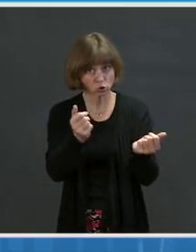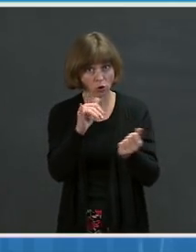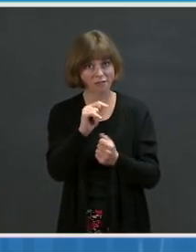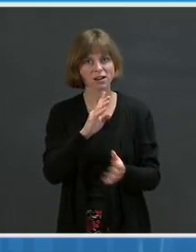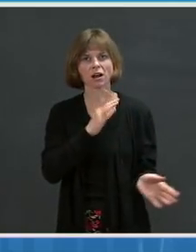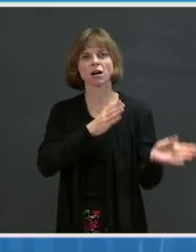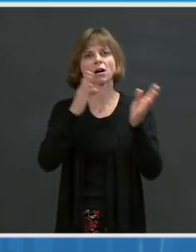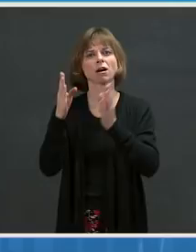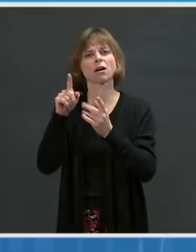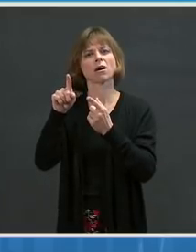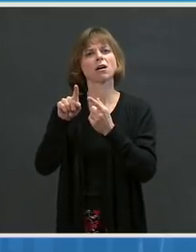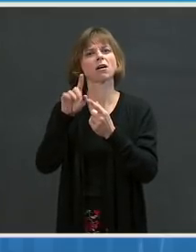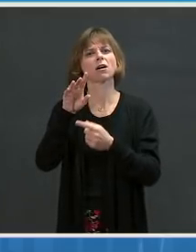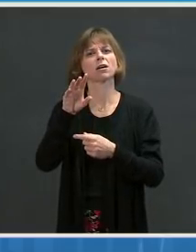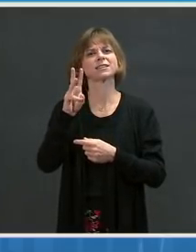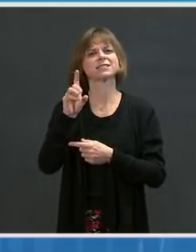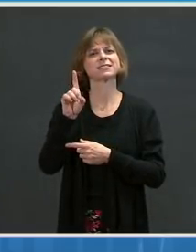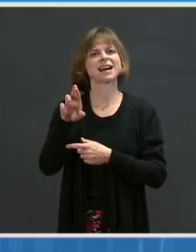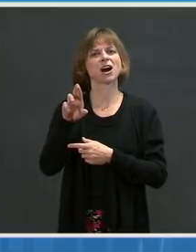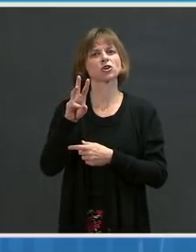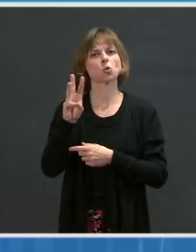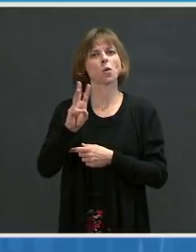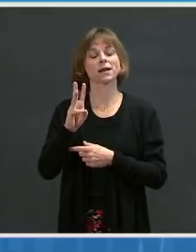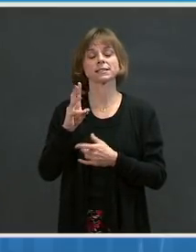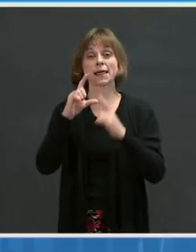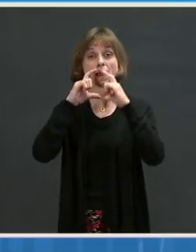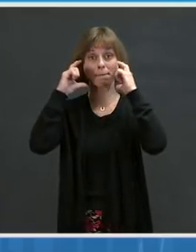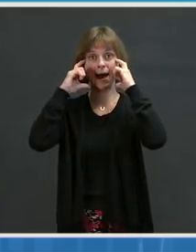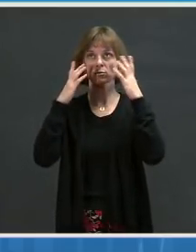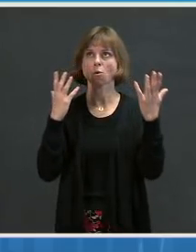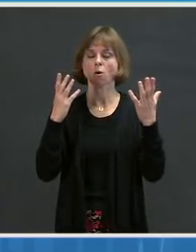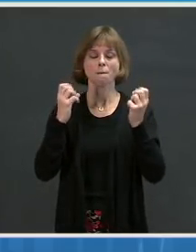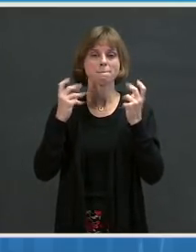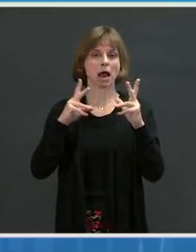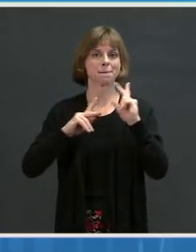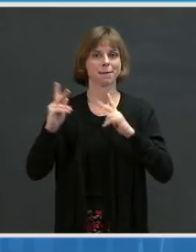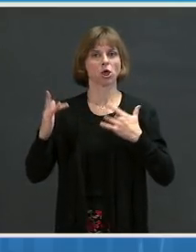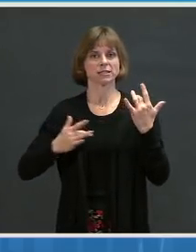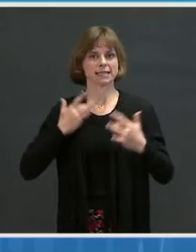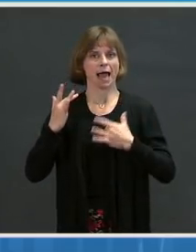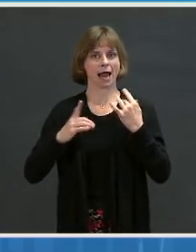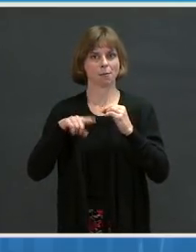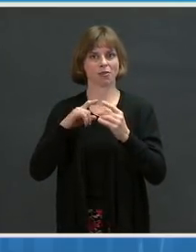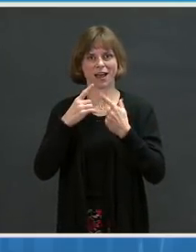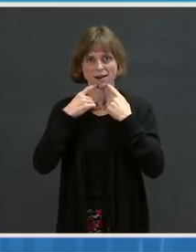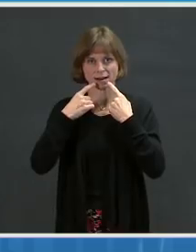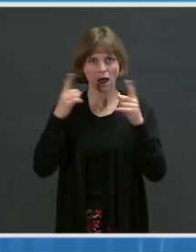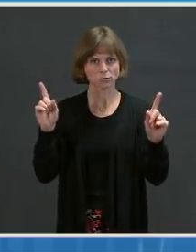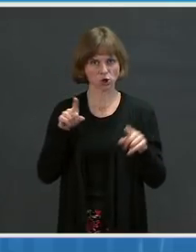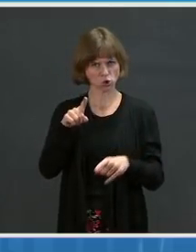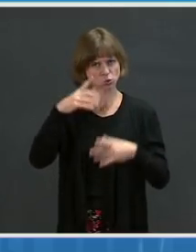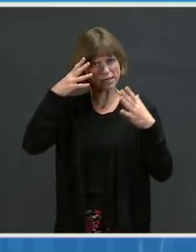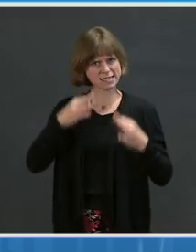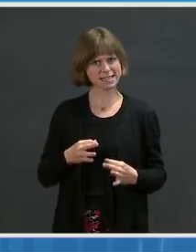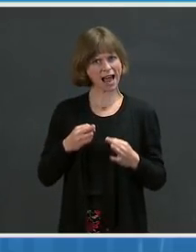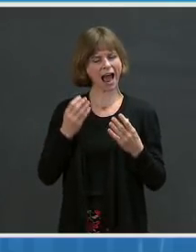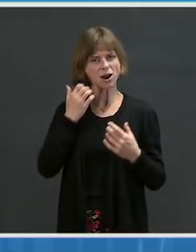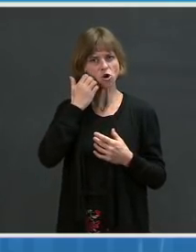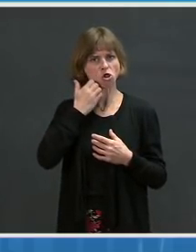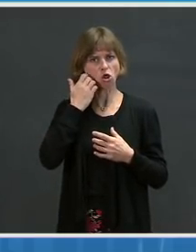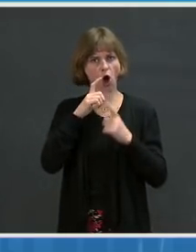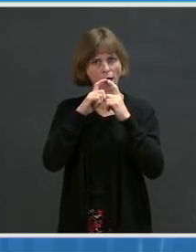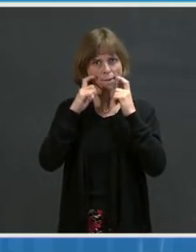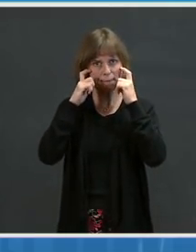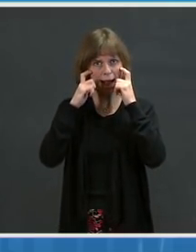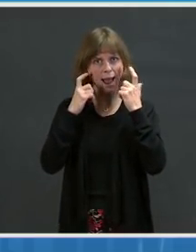the masks, a lot of people are so excited about this announcement. I wondered how you decided on cloth masks, if you considered or are considering